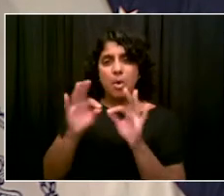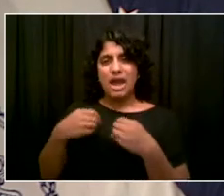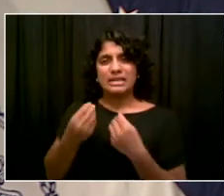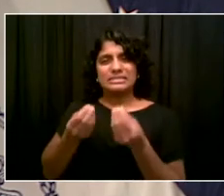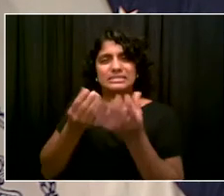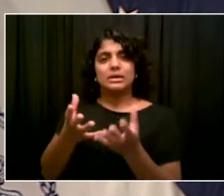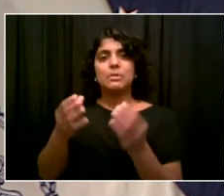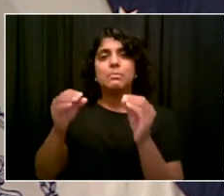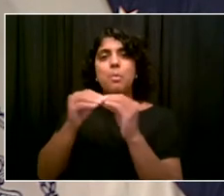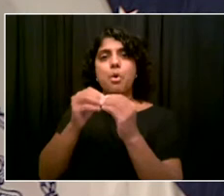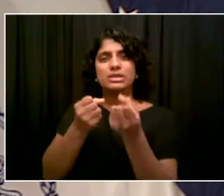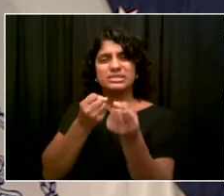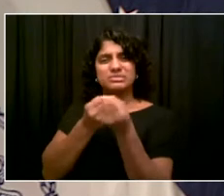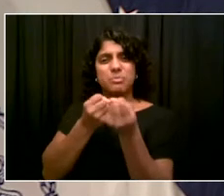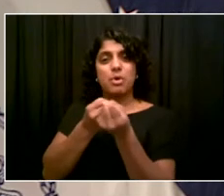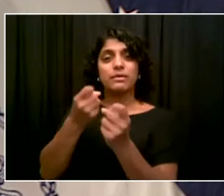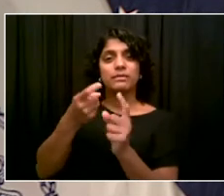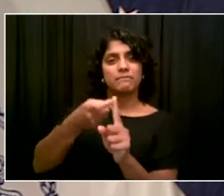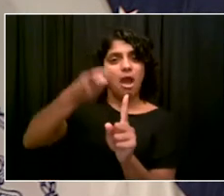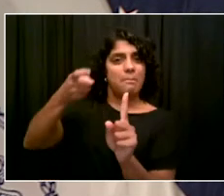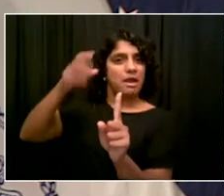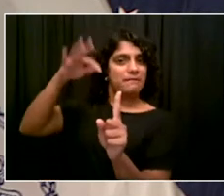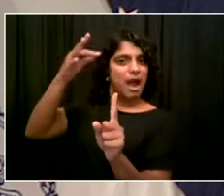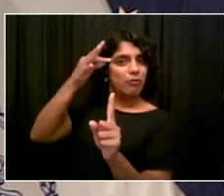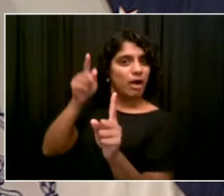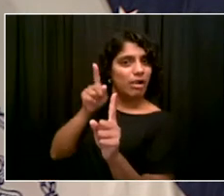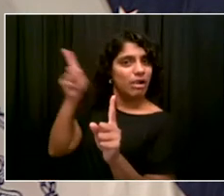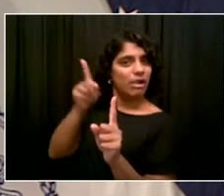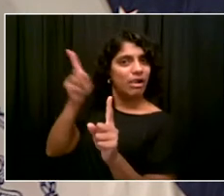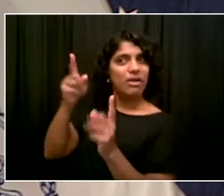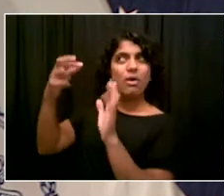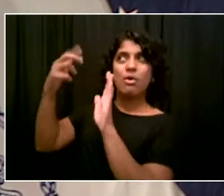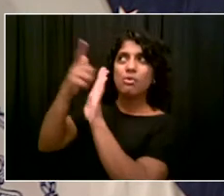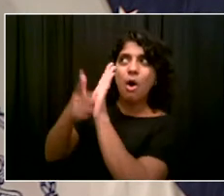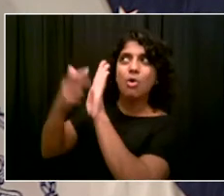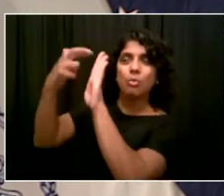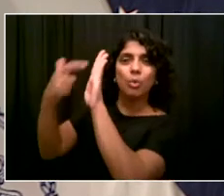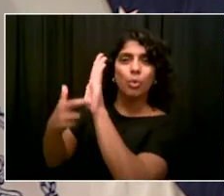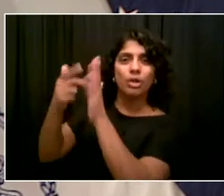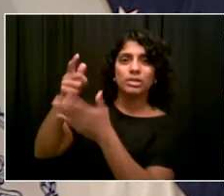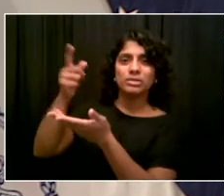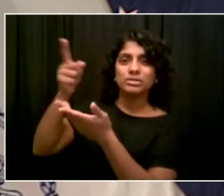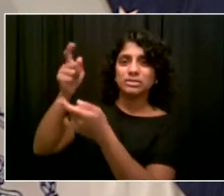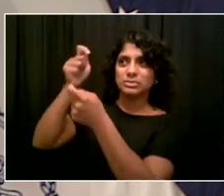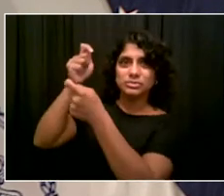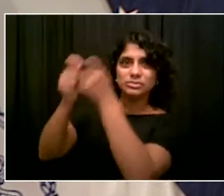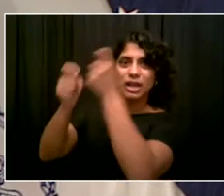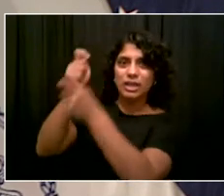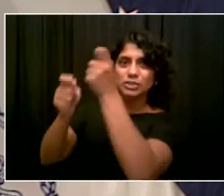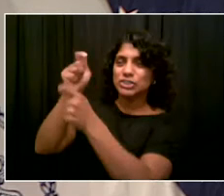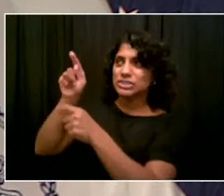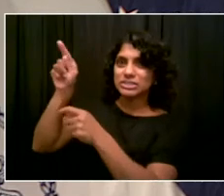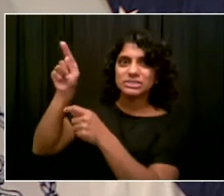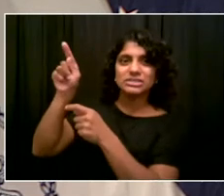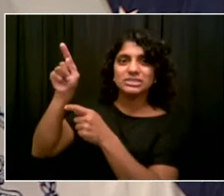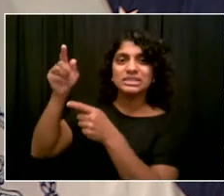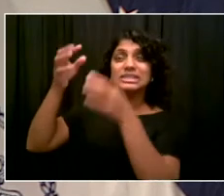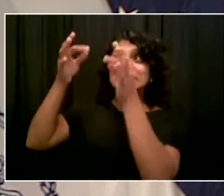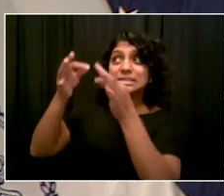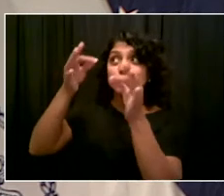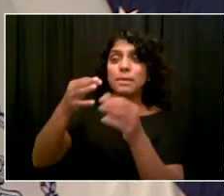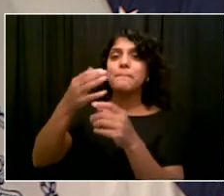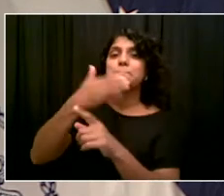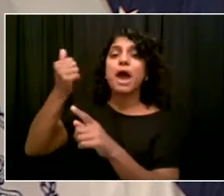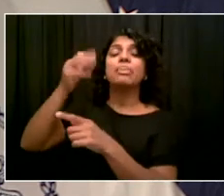he's talking about trying to stop these horrible realities before they happen by reaching young people early. That's the whole